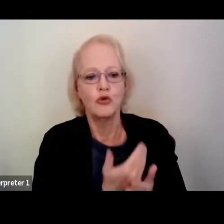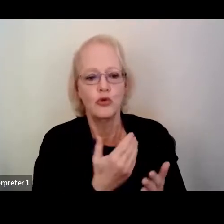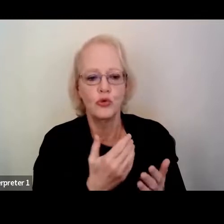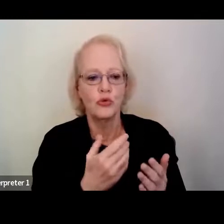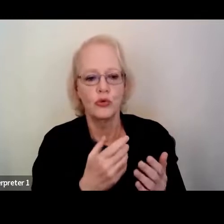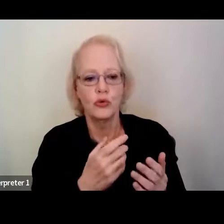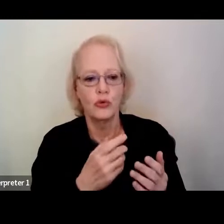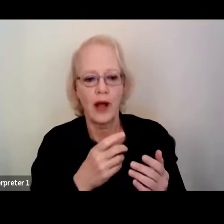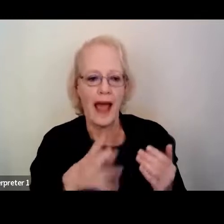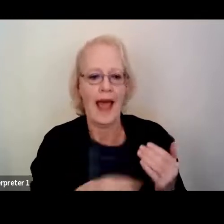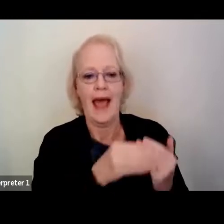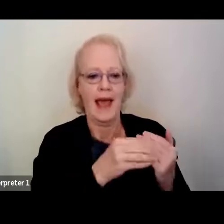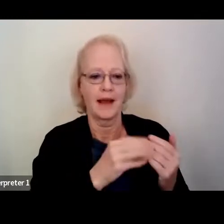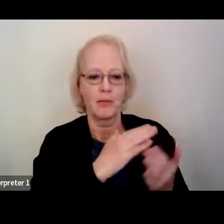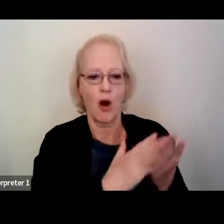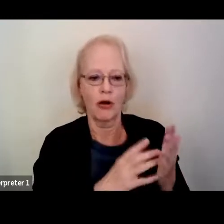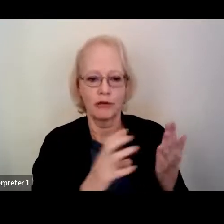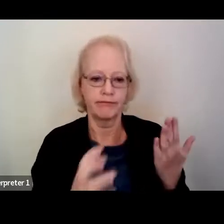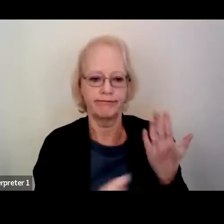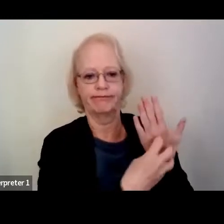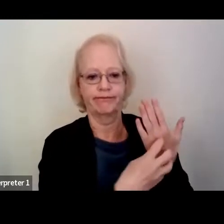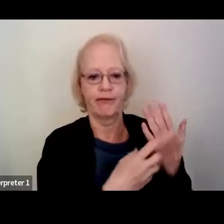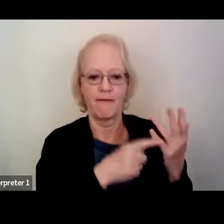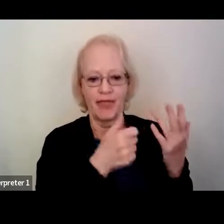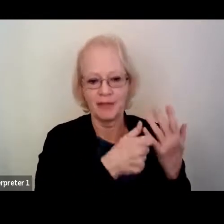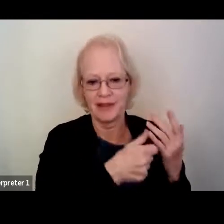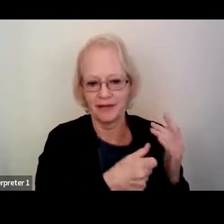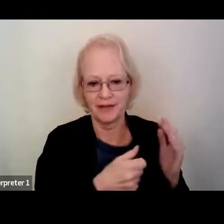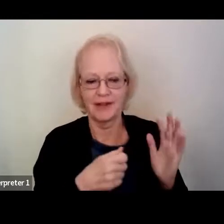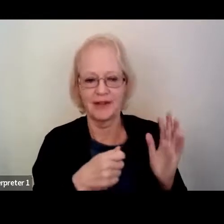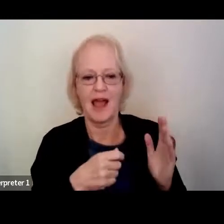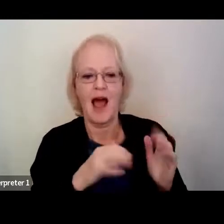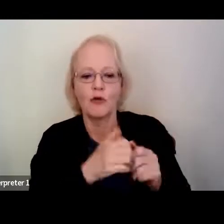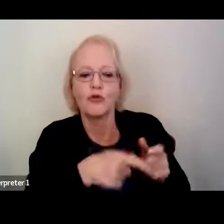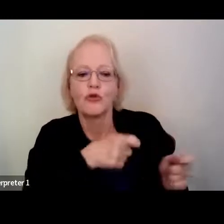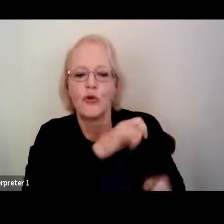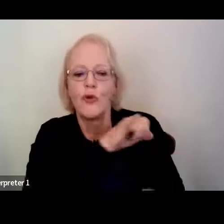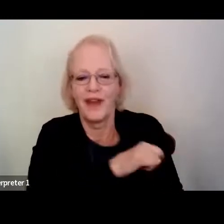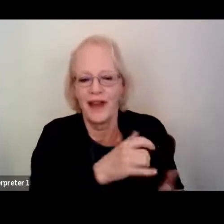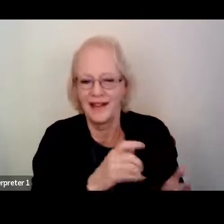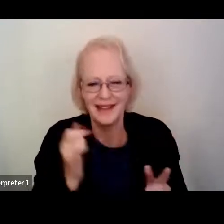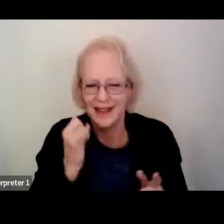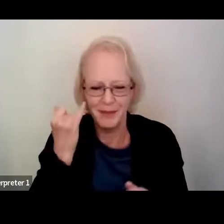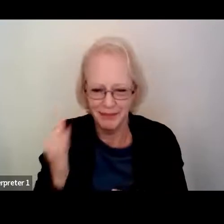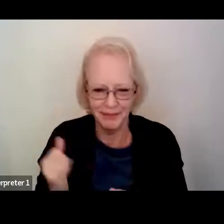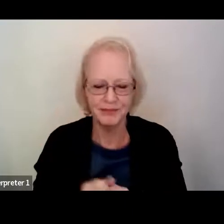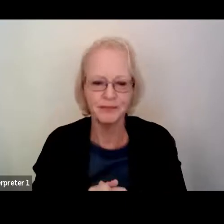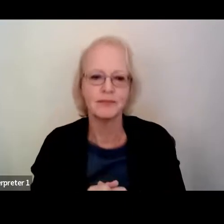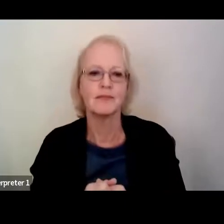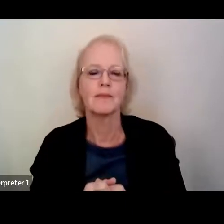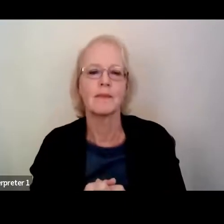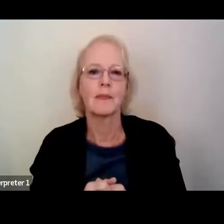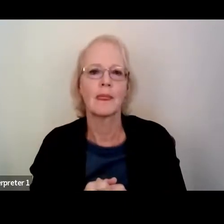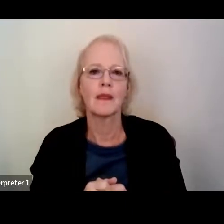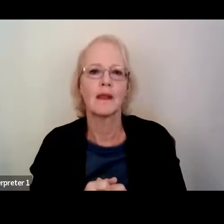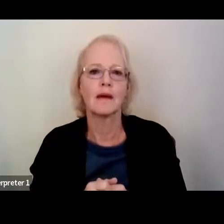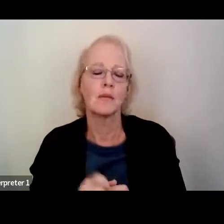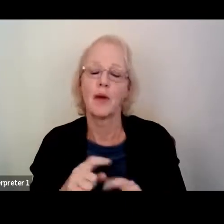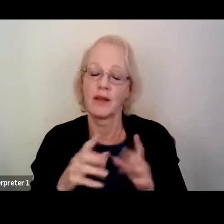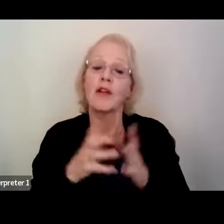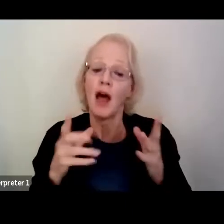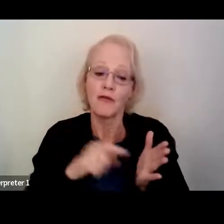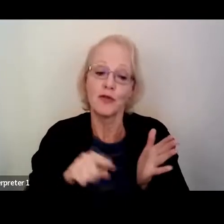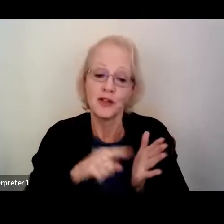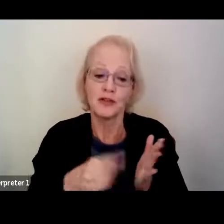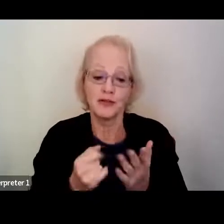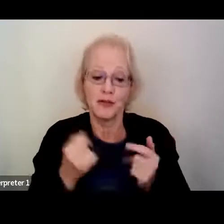That's the way that I think is one potential avenue for this type of thing. But there's going to be a lot of research between here and there